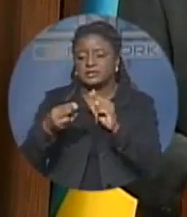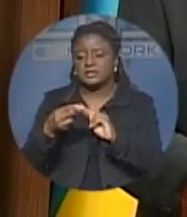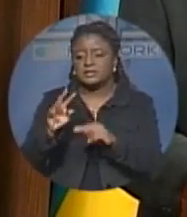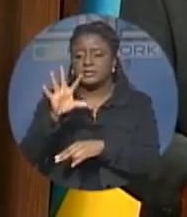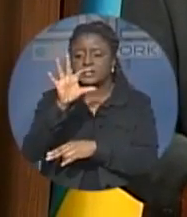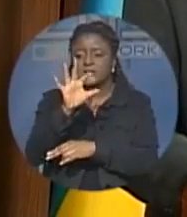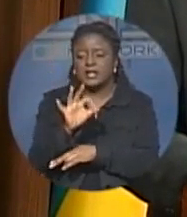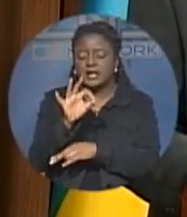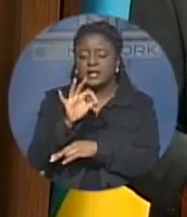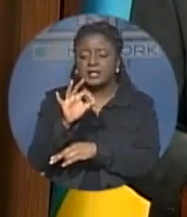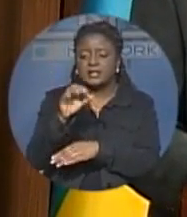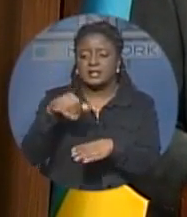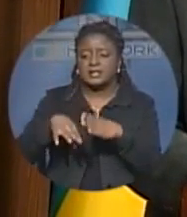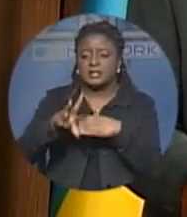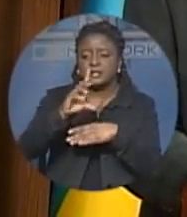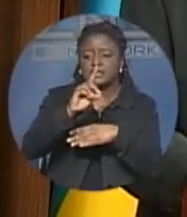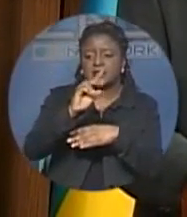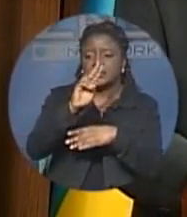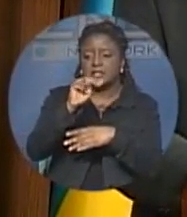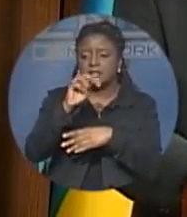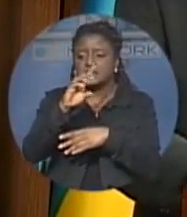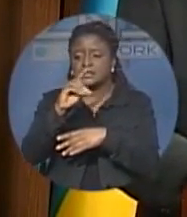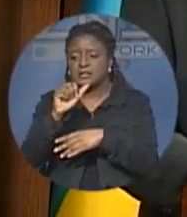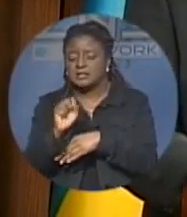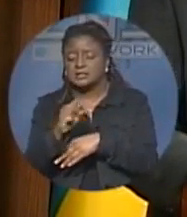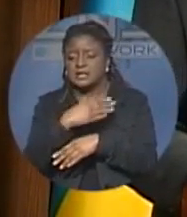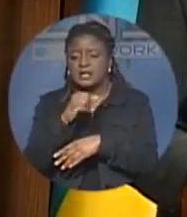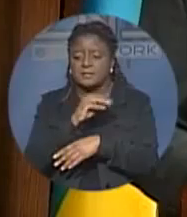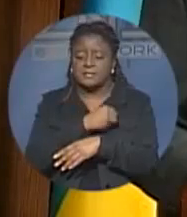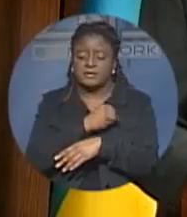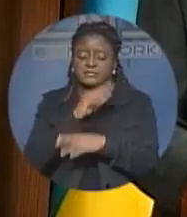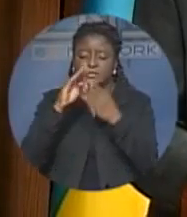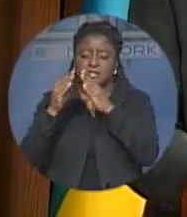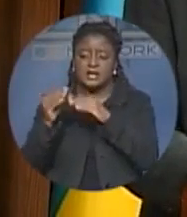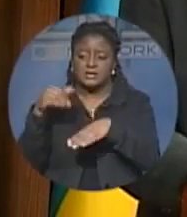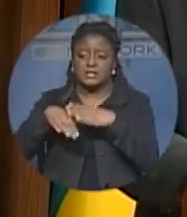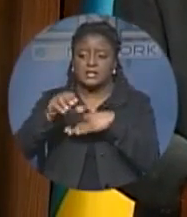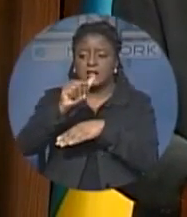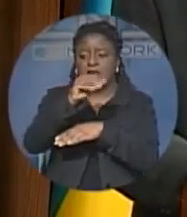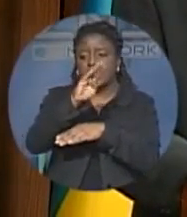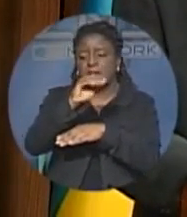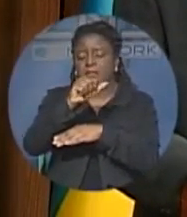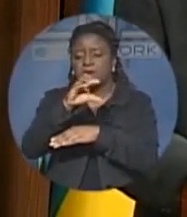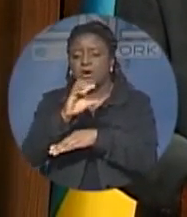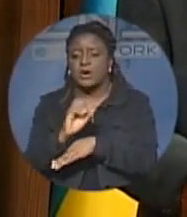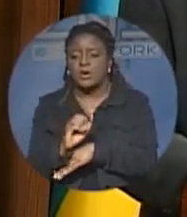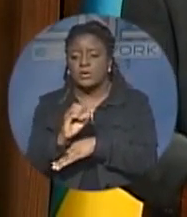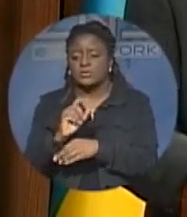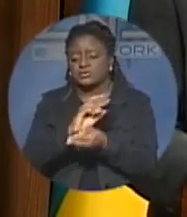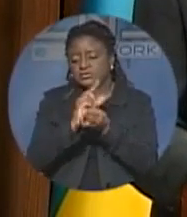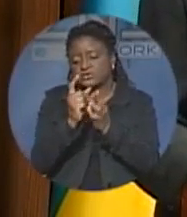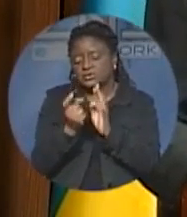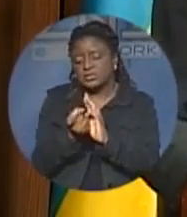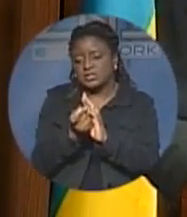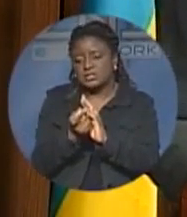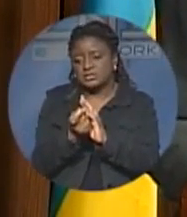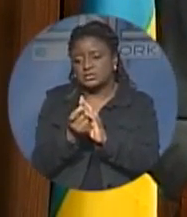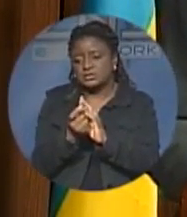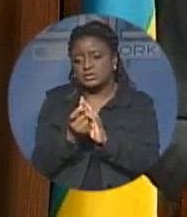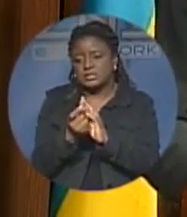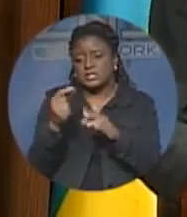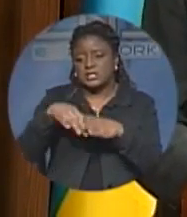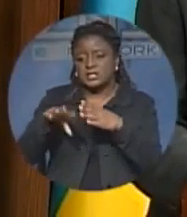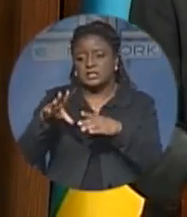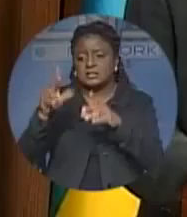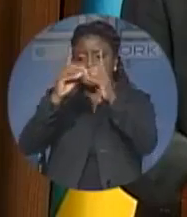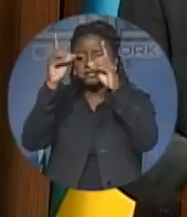In Dundas and Murphy Town areas of Abaco, there has been a reordering of the polling divisions, and the addition of one polling division